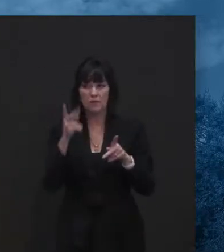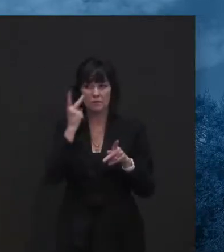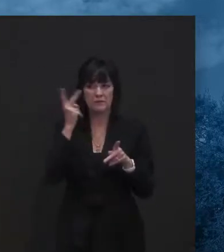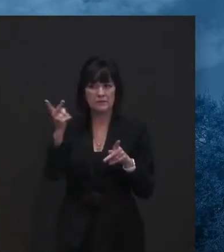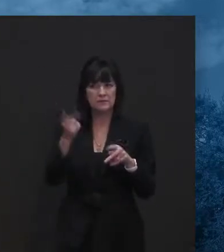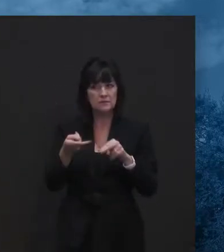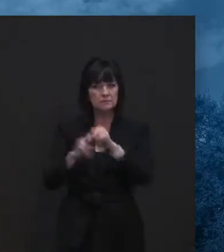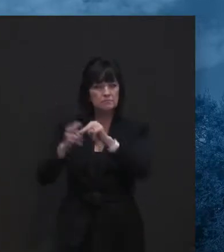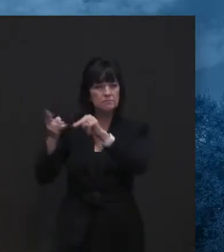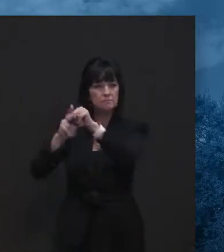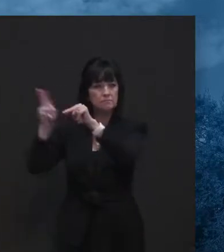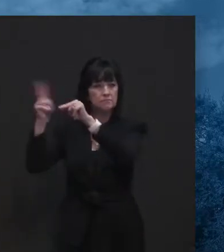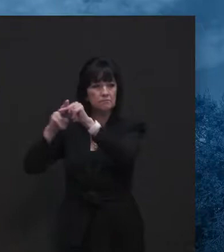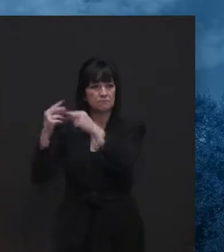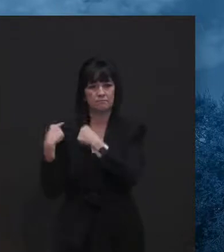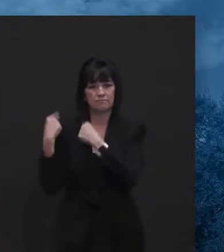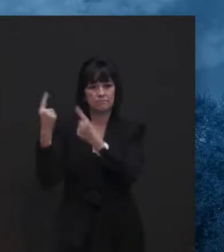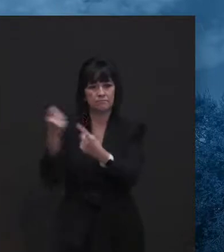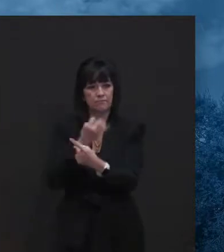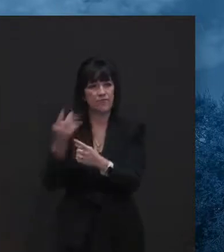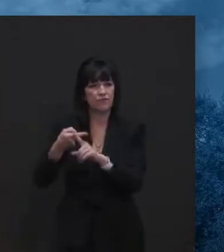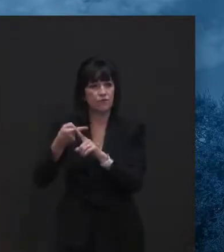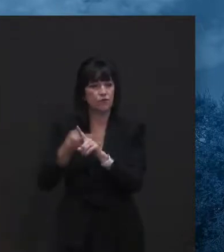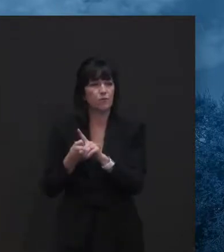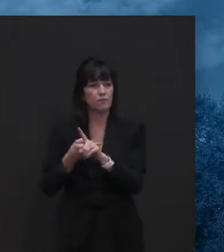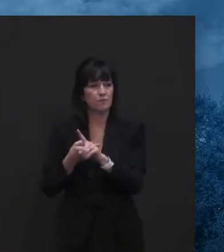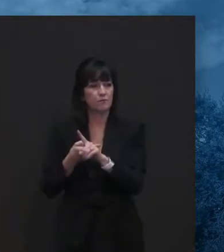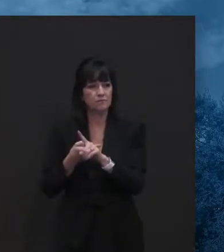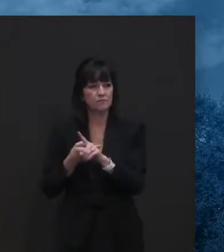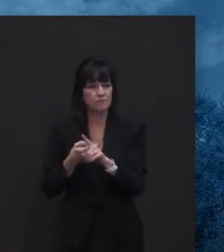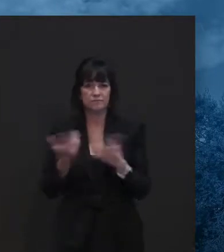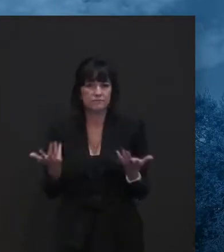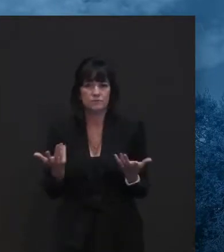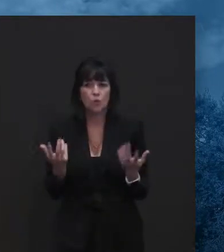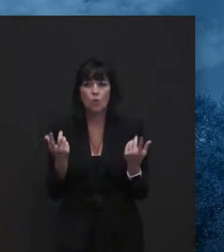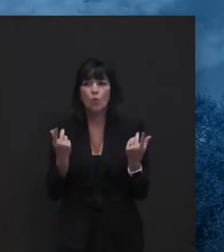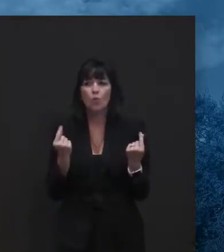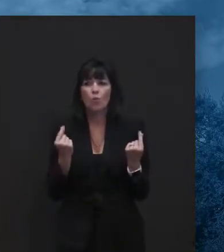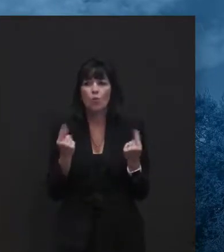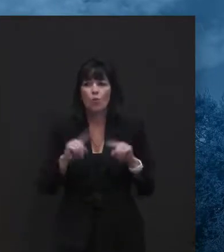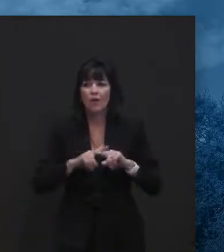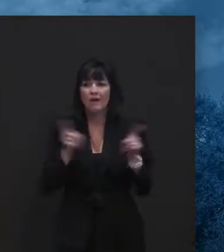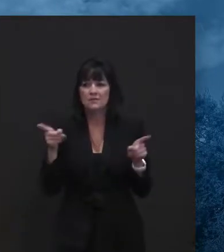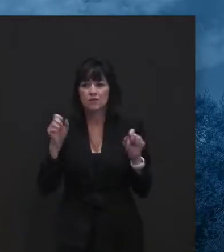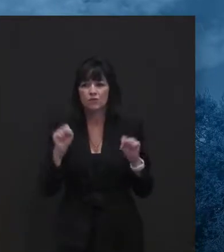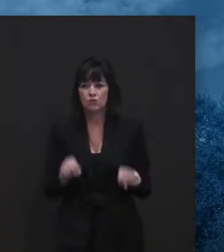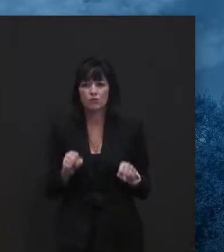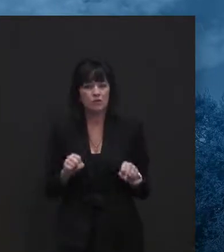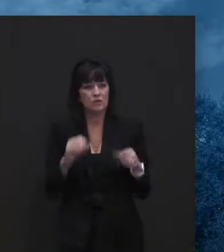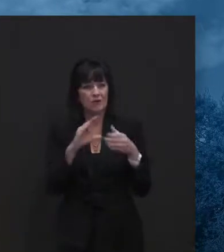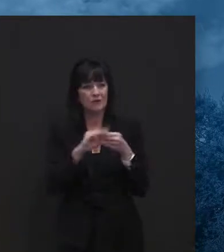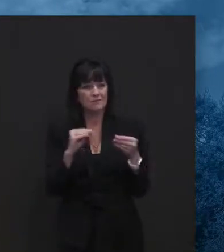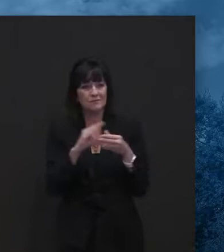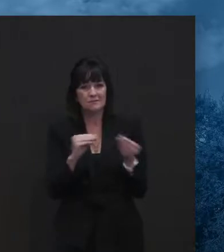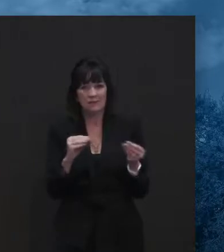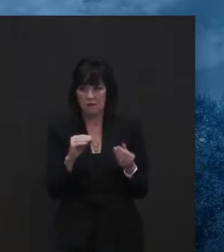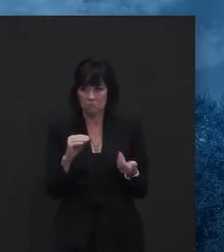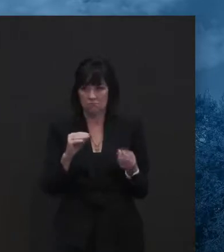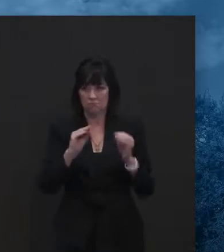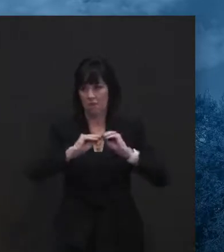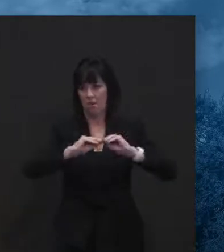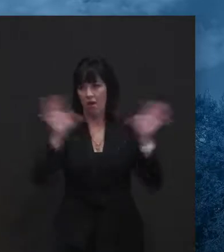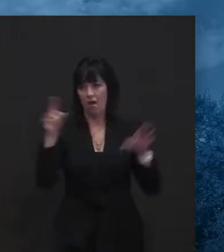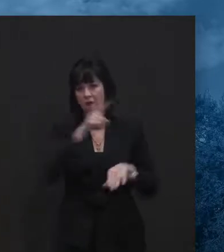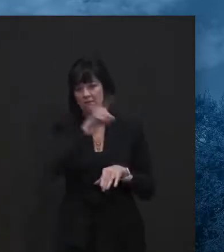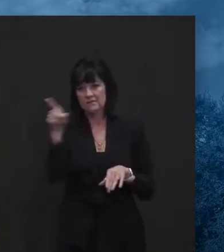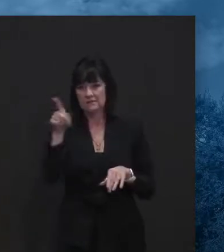in the last couple months. Uh, is there anything different you can say to try to kind of drive home this point or is there a feeling it's falling